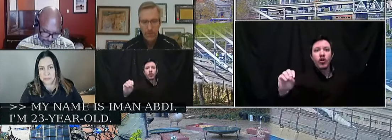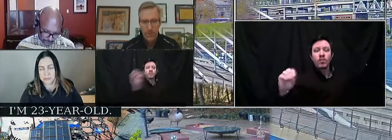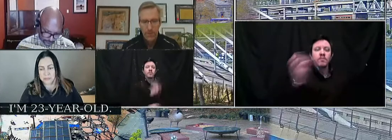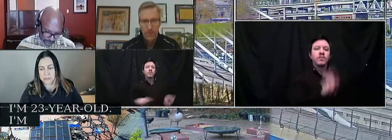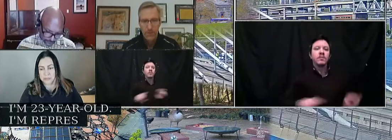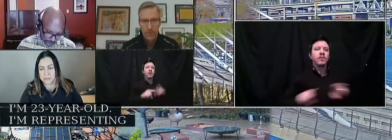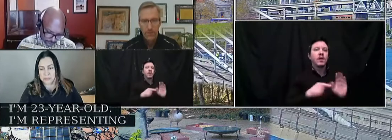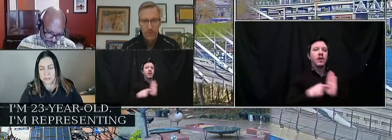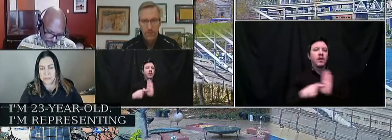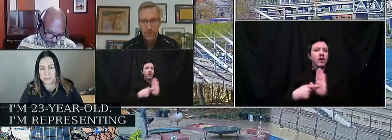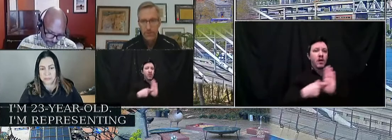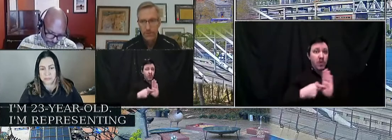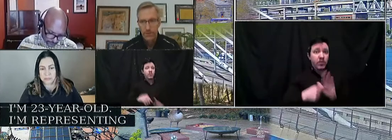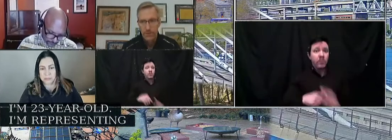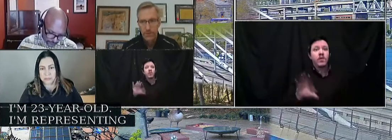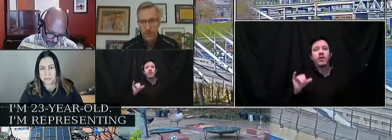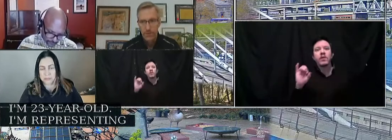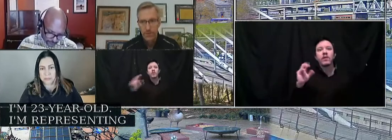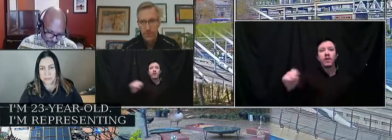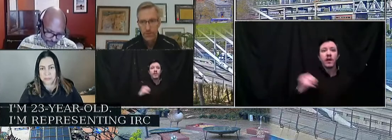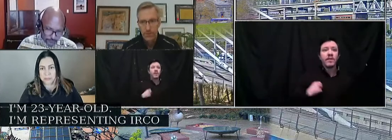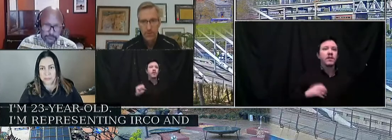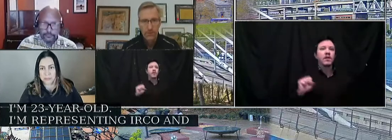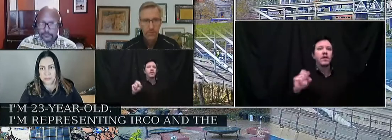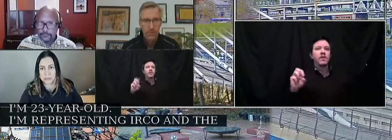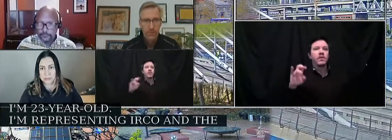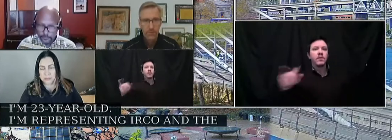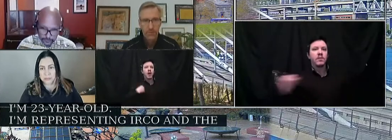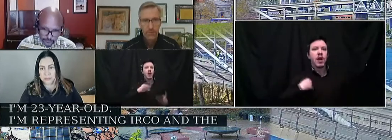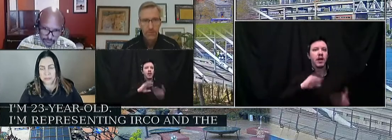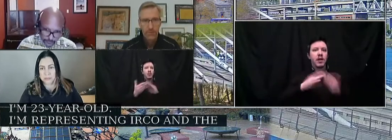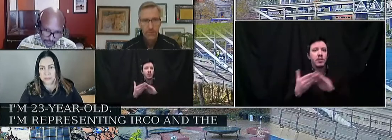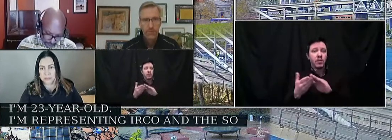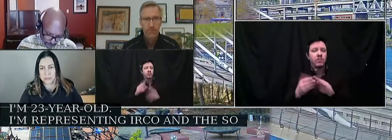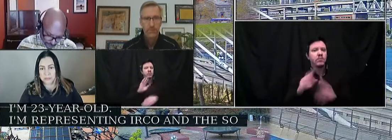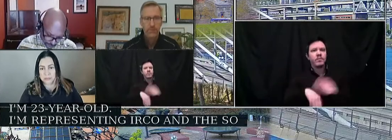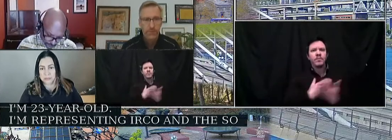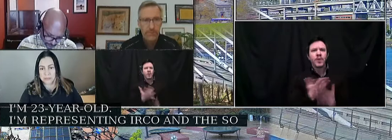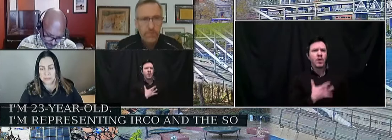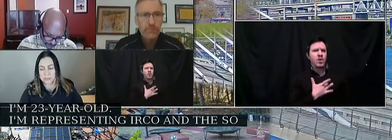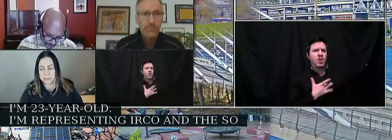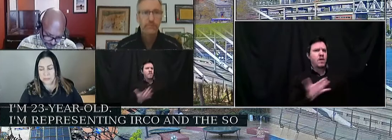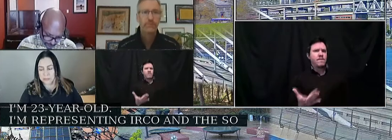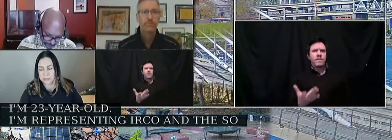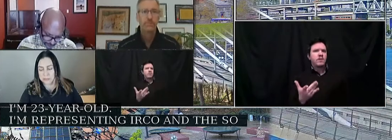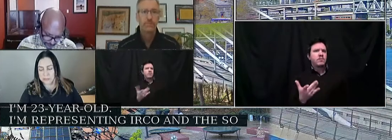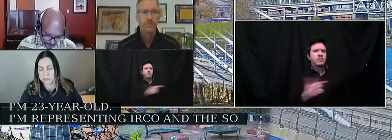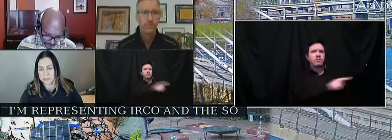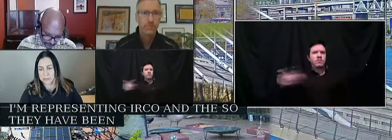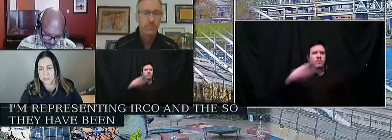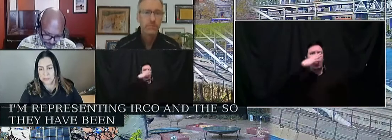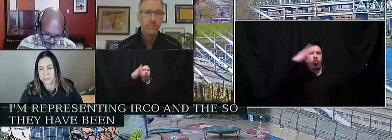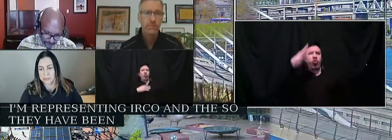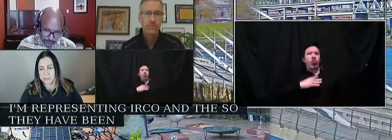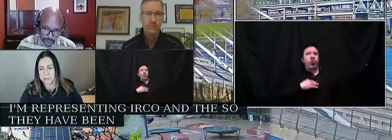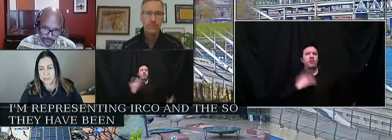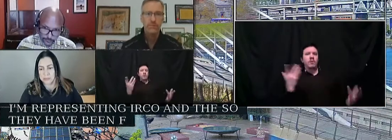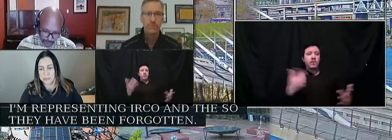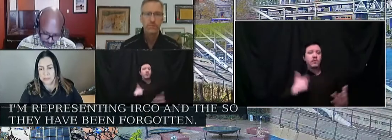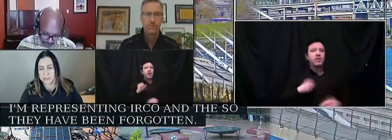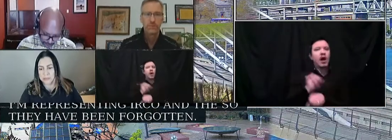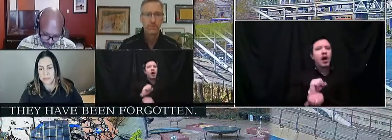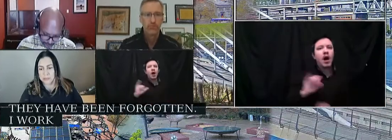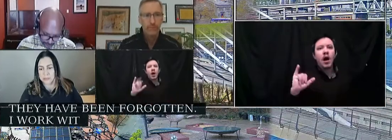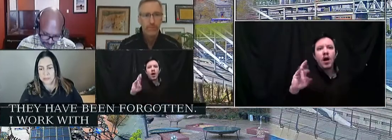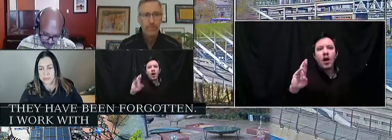also representing the Kali neighborhood and the Somali community who have who all feel like they've been forgotten. I work with ERCO